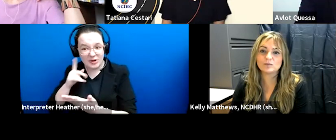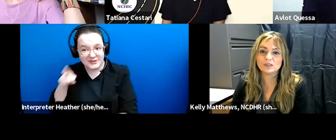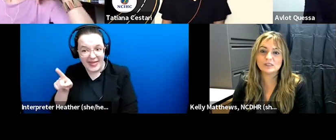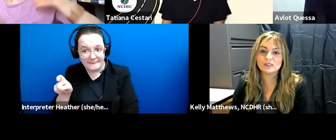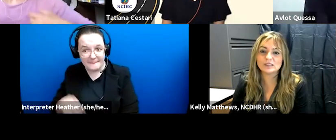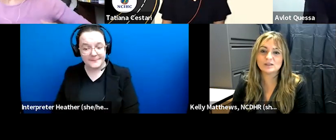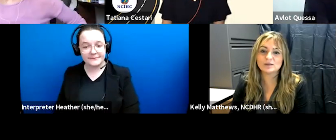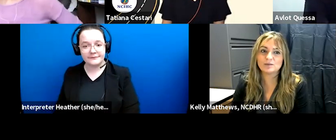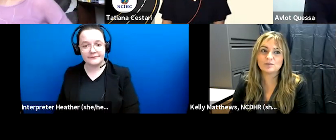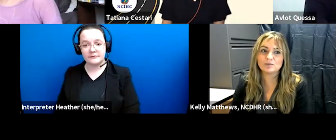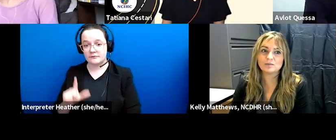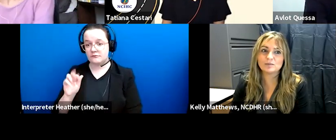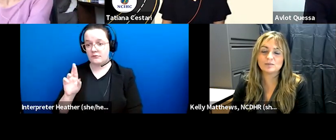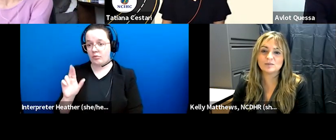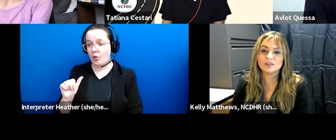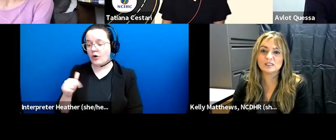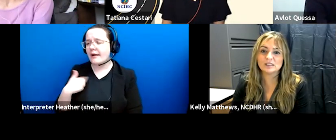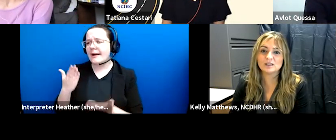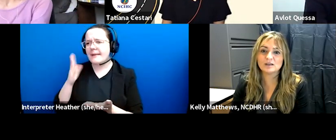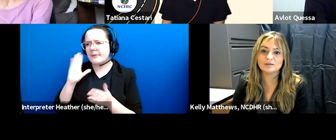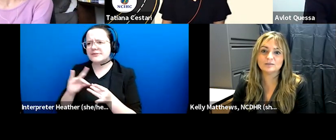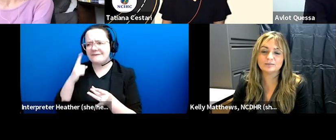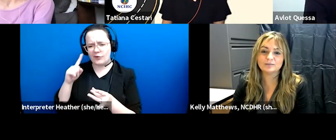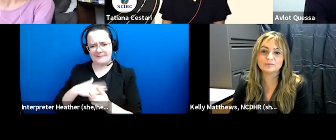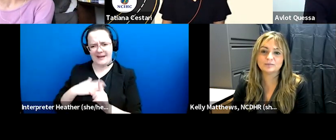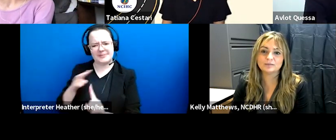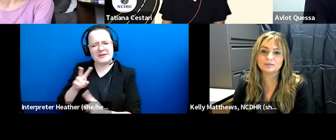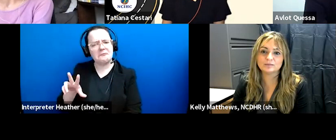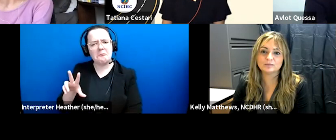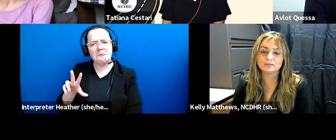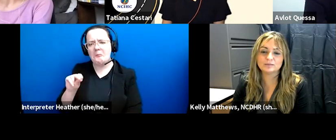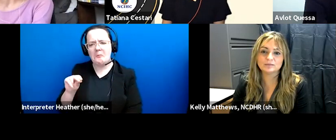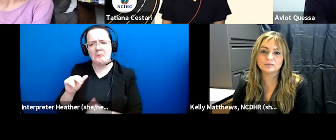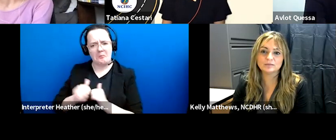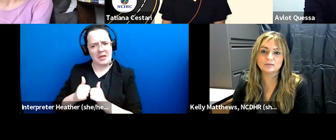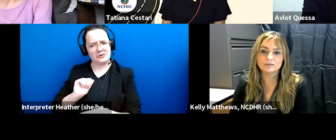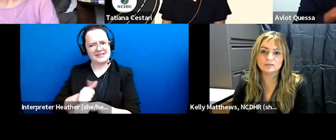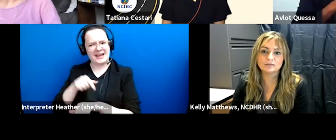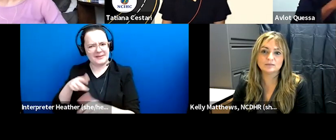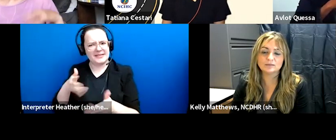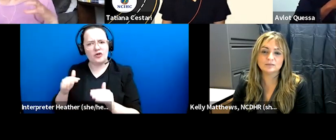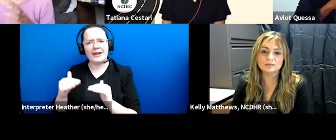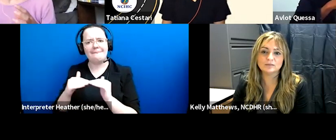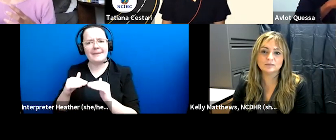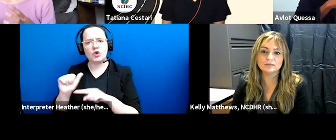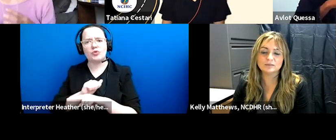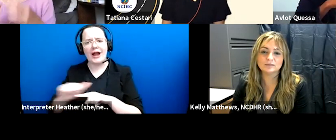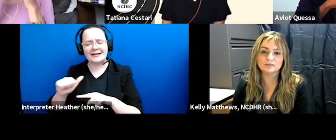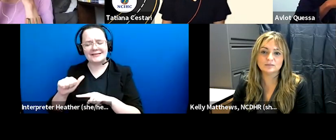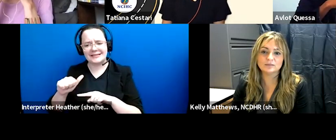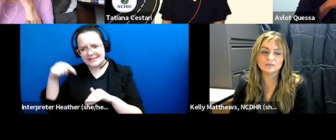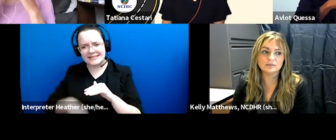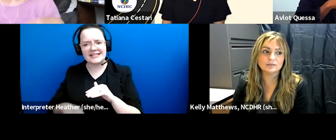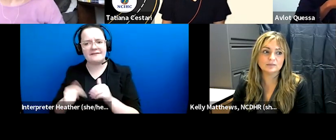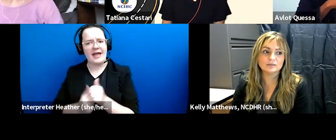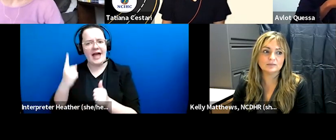i might say from my perspective no not necessarily the way it's set up is as a peer practice intensive where everyone is learning from